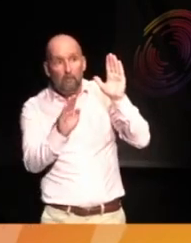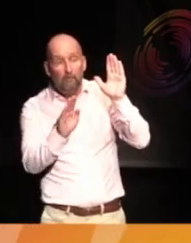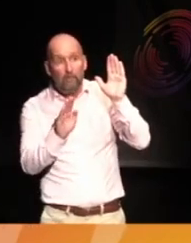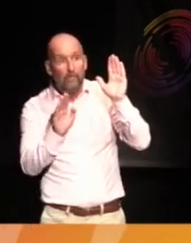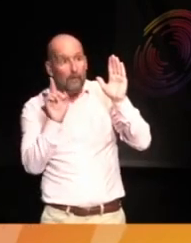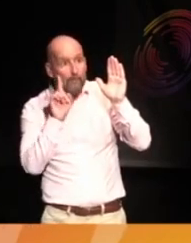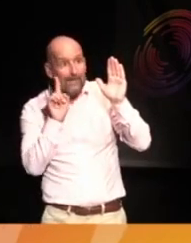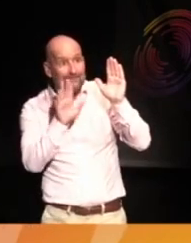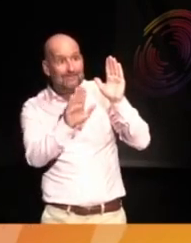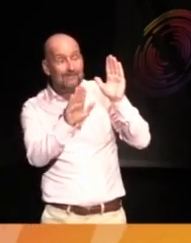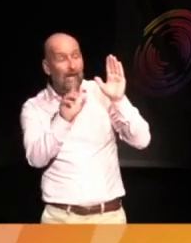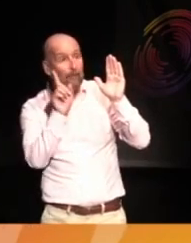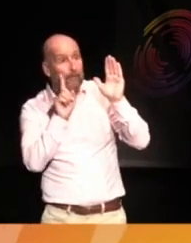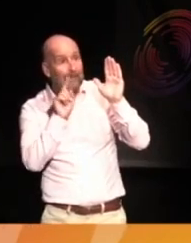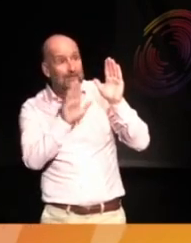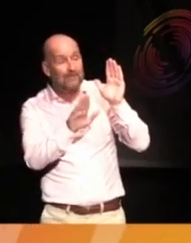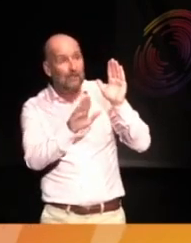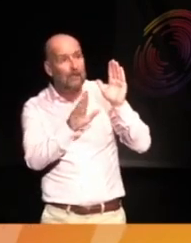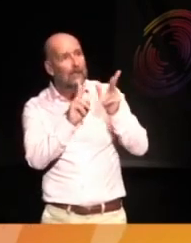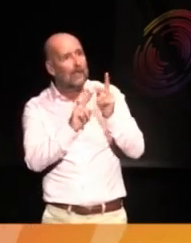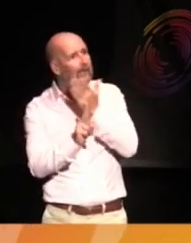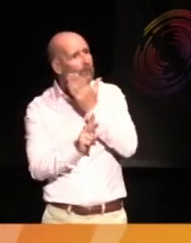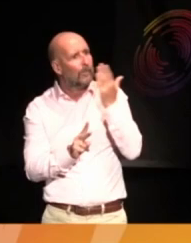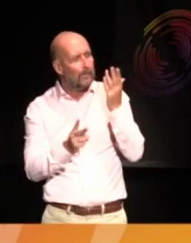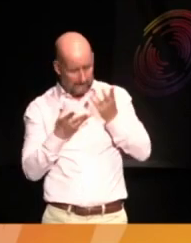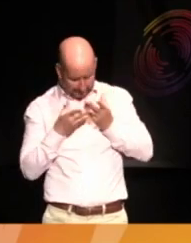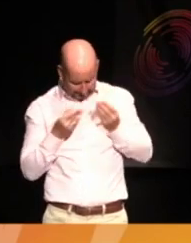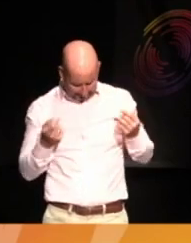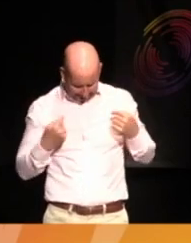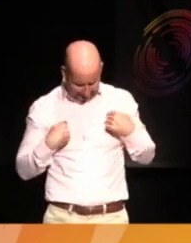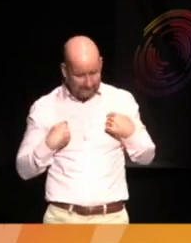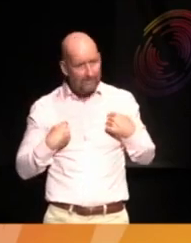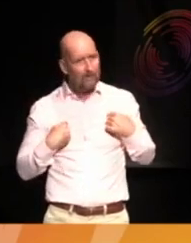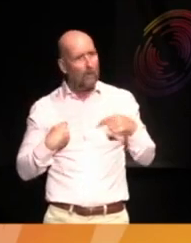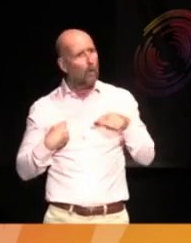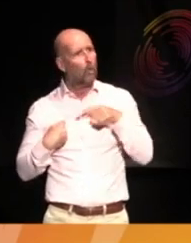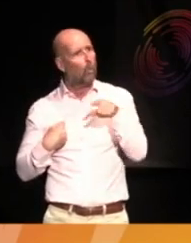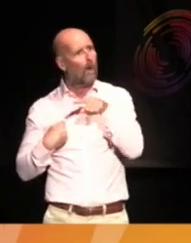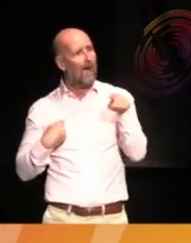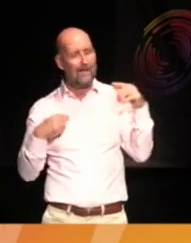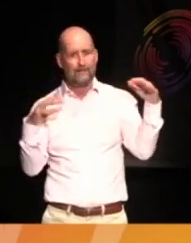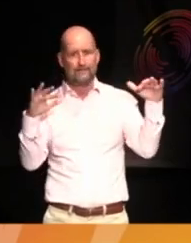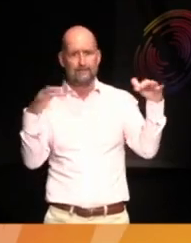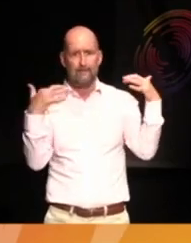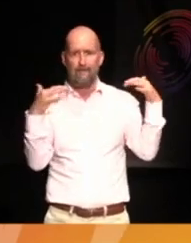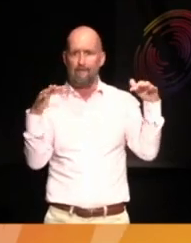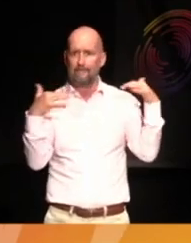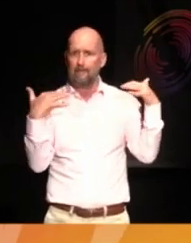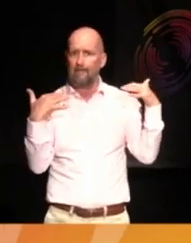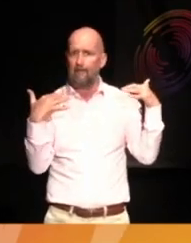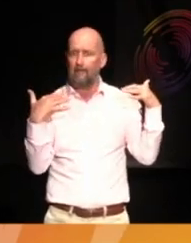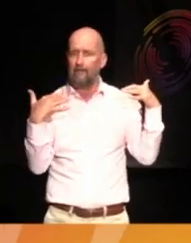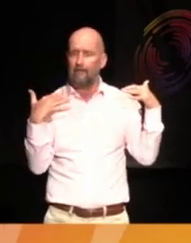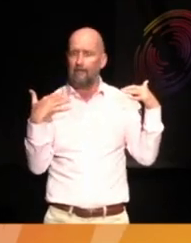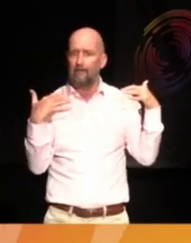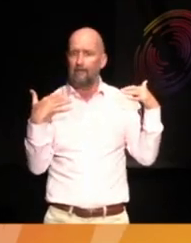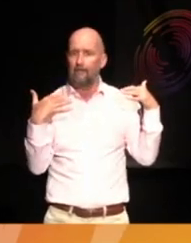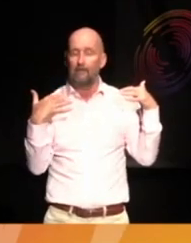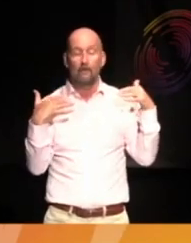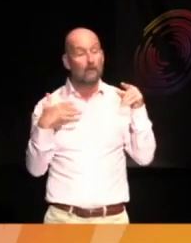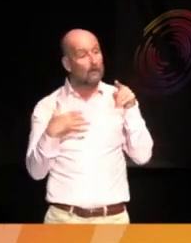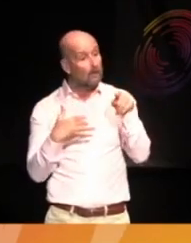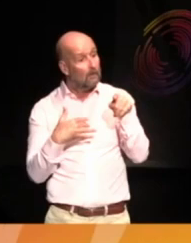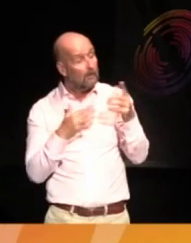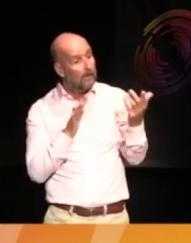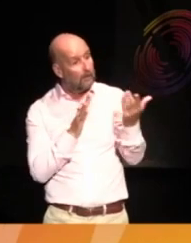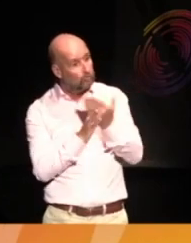says, Miss, if we don't exist, why does everyone stare at us? don't interrupt, says the